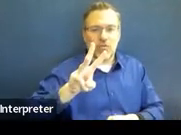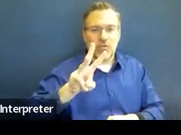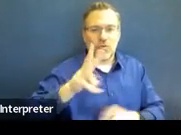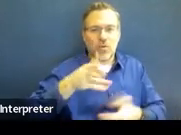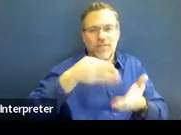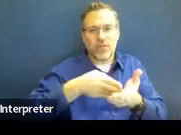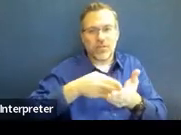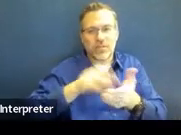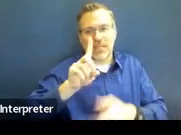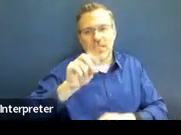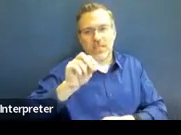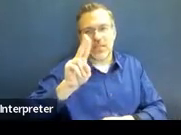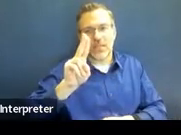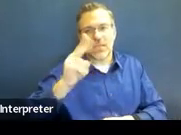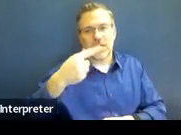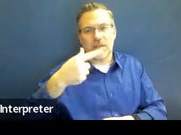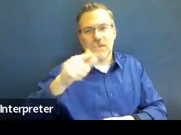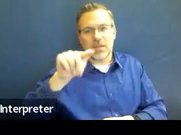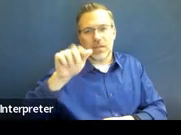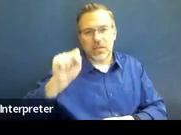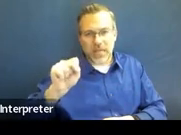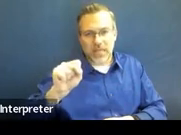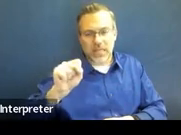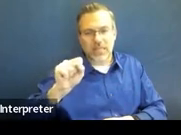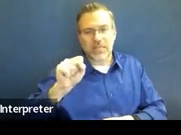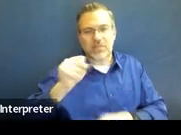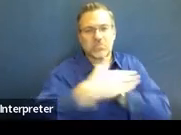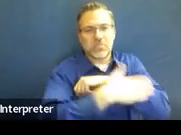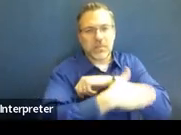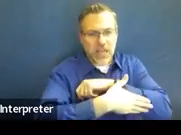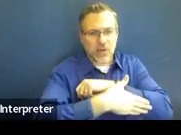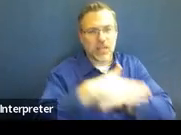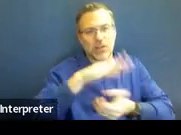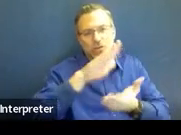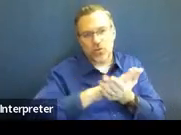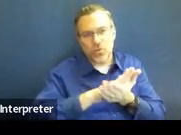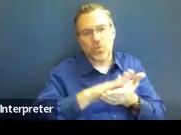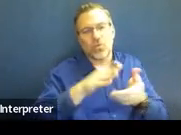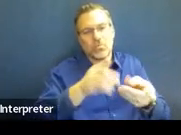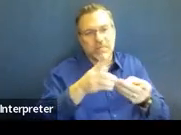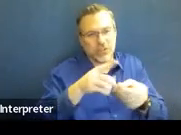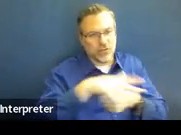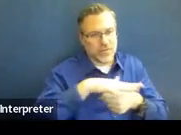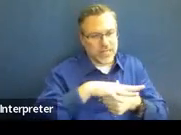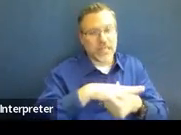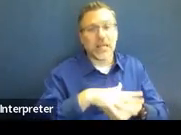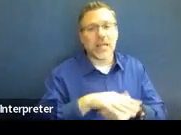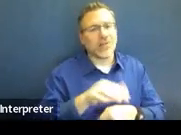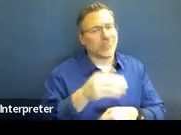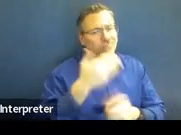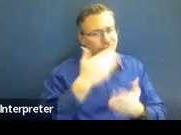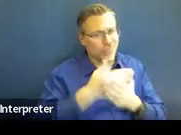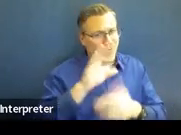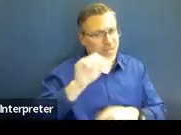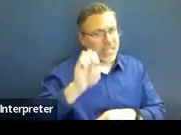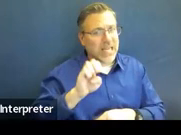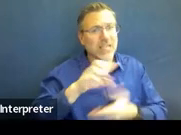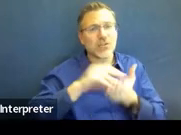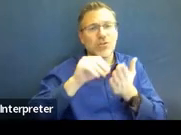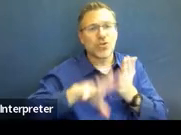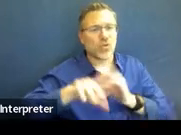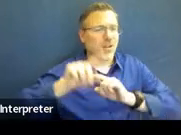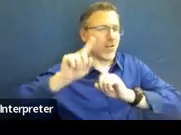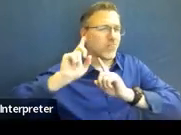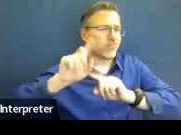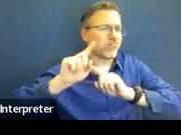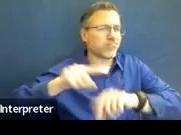real familiar with it, there are some good informational websites out there. But this is about a student that was attending a public school.